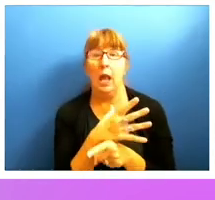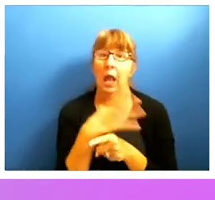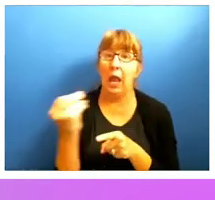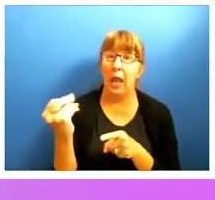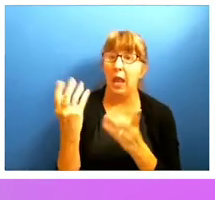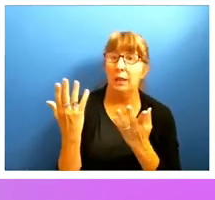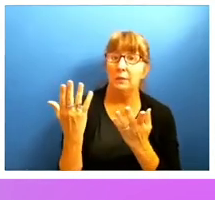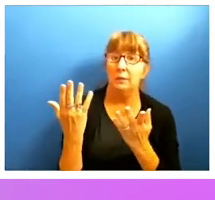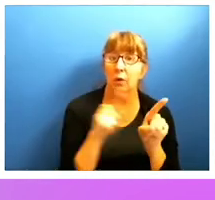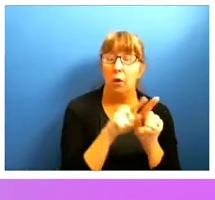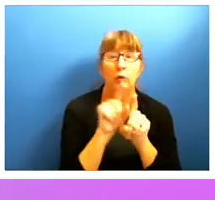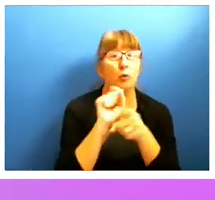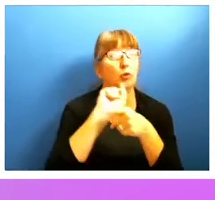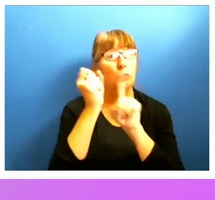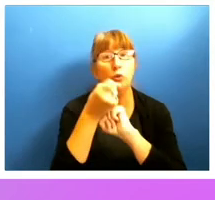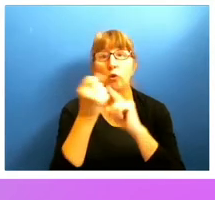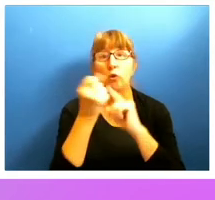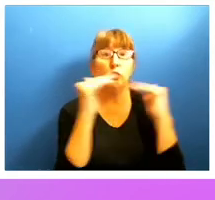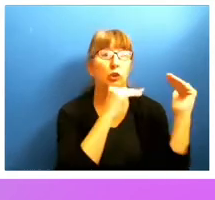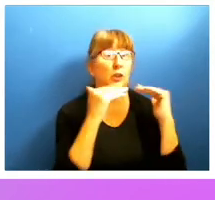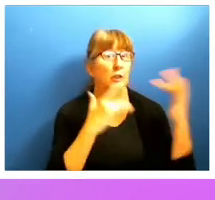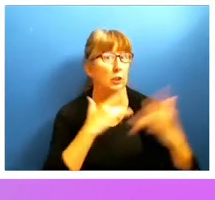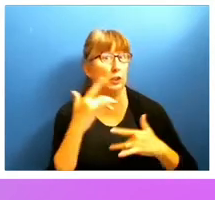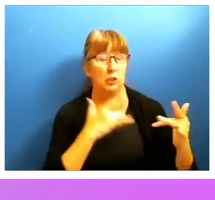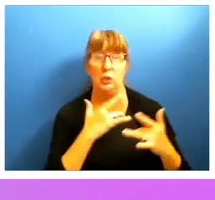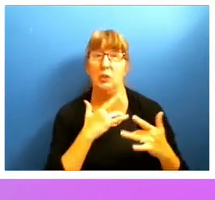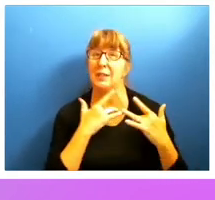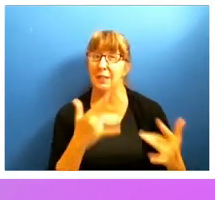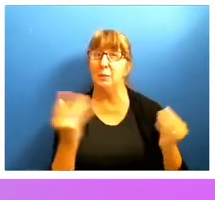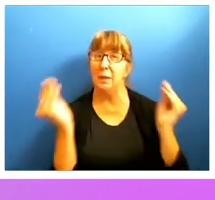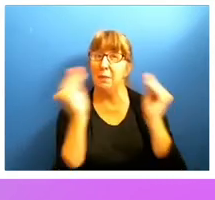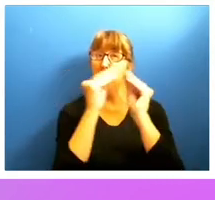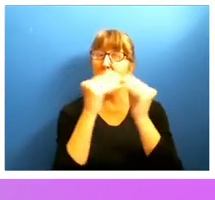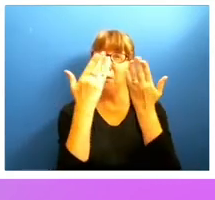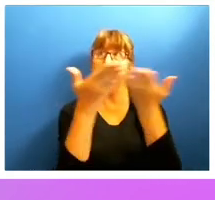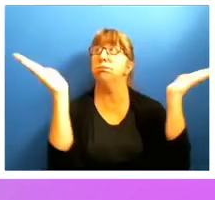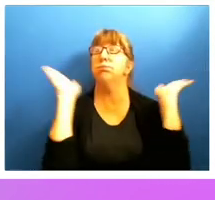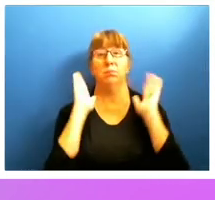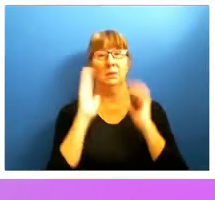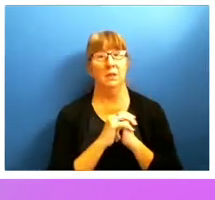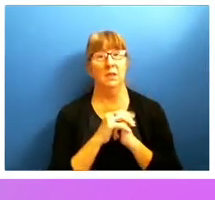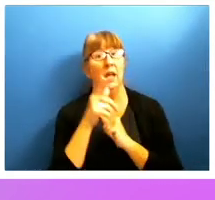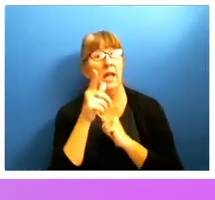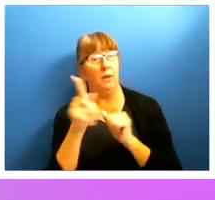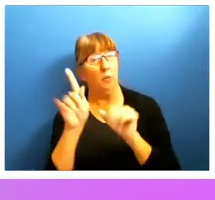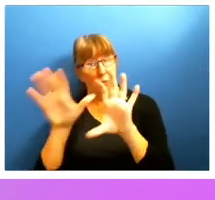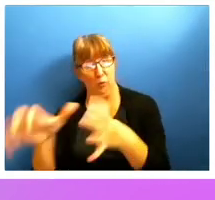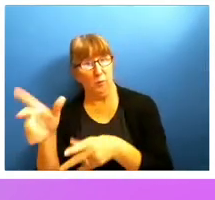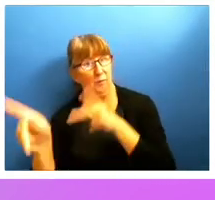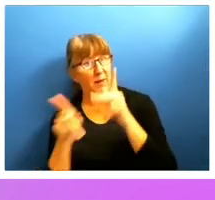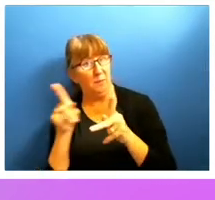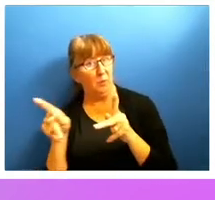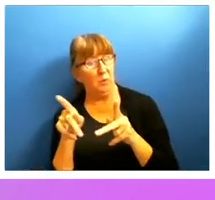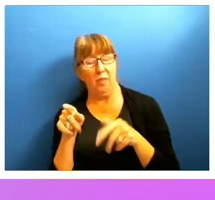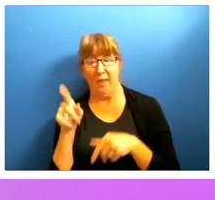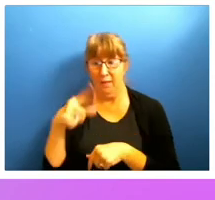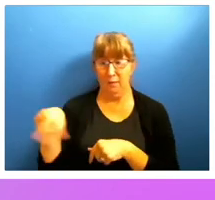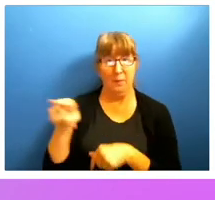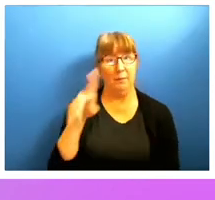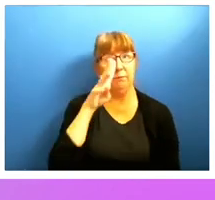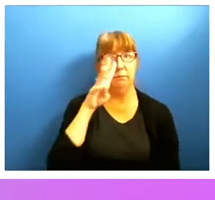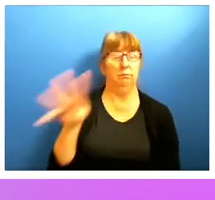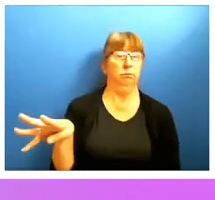concerns are definitely on the rise. And if you have a group of people that's being treated poorly,